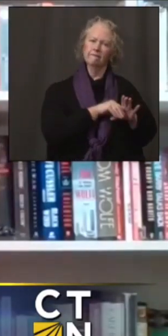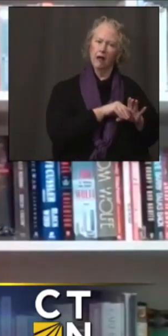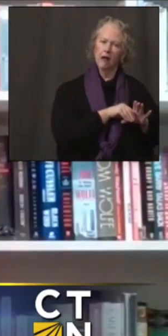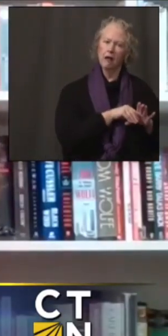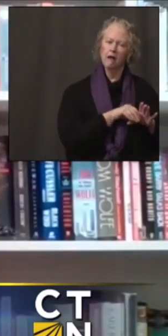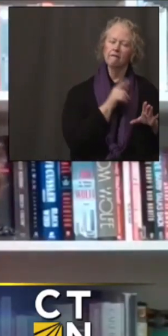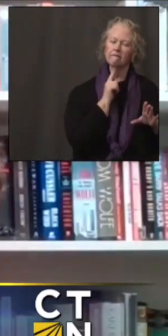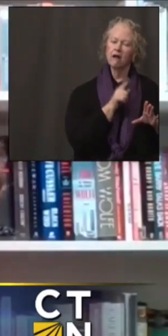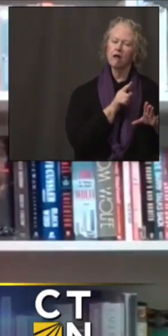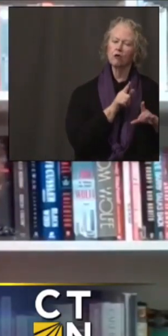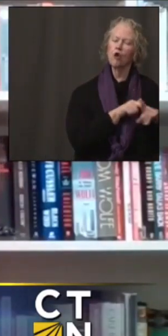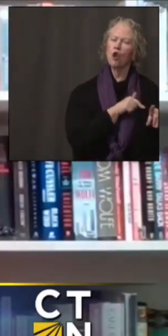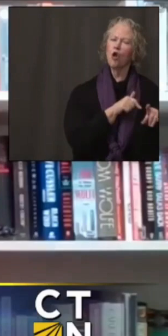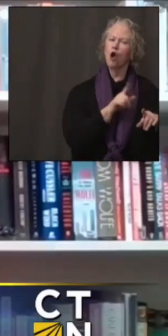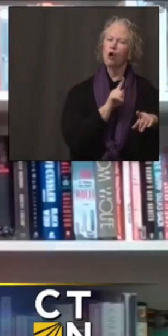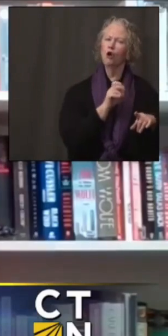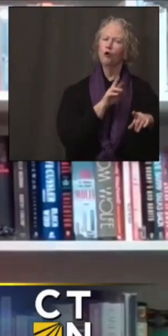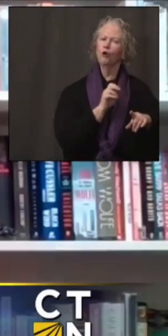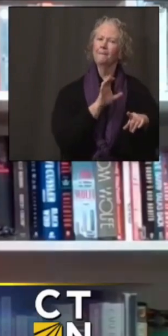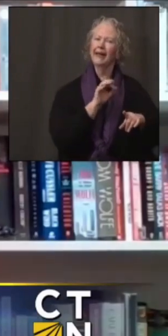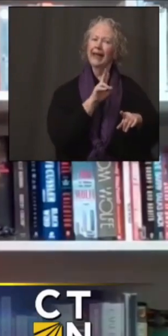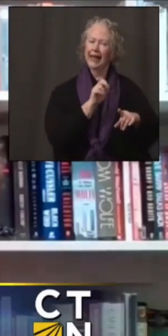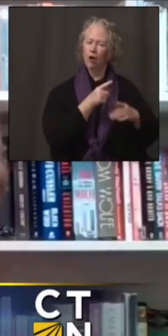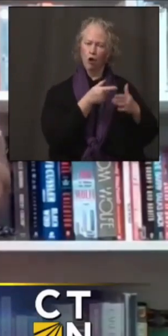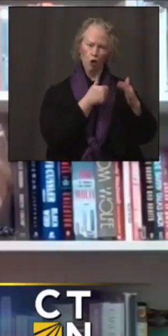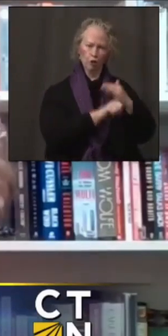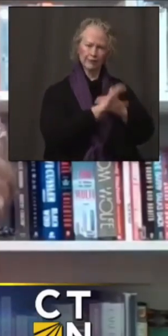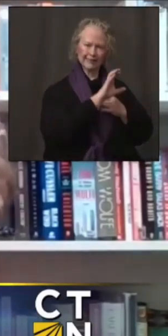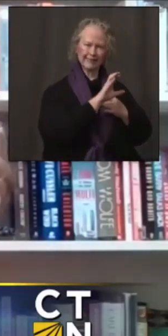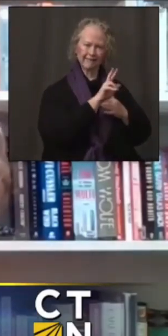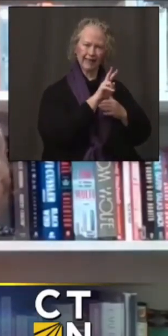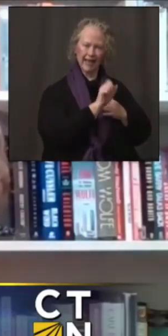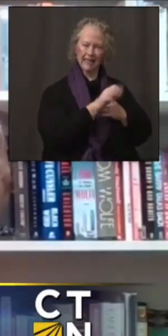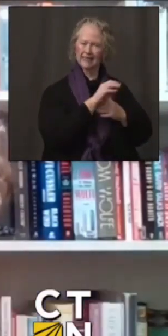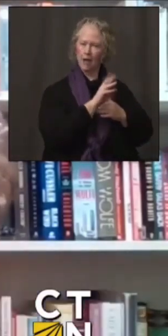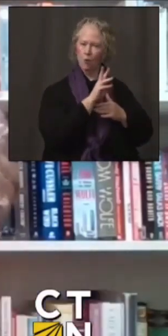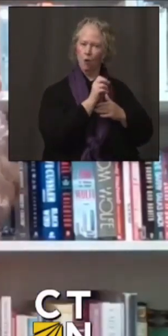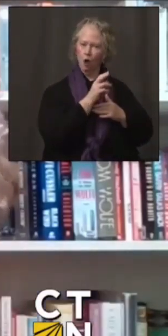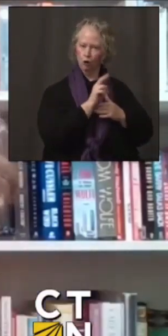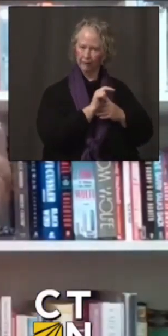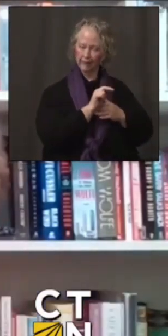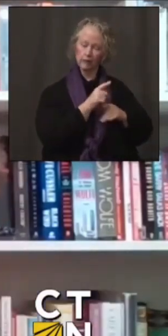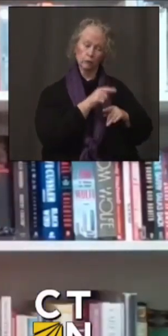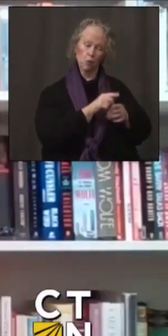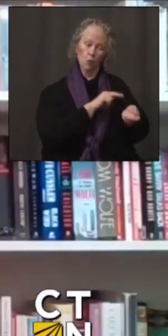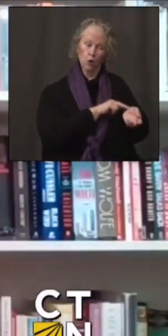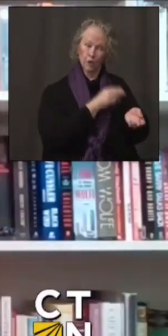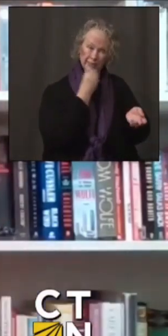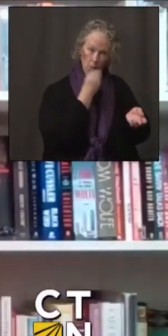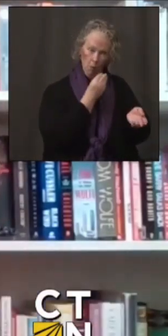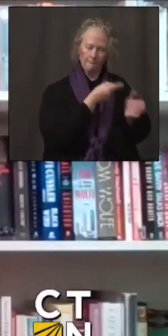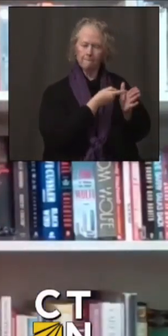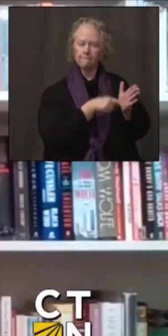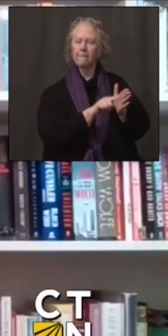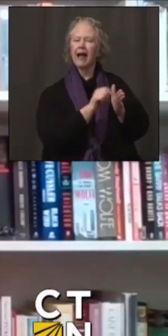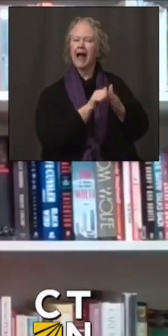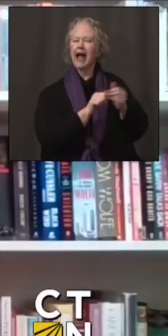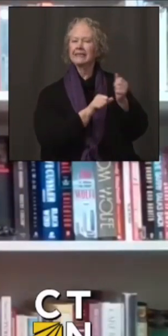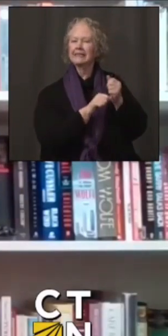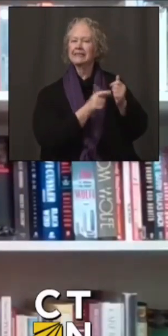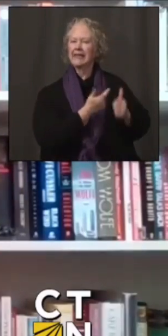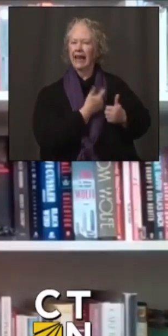that CVS and Walgreens are helping us with. So we've already started to switch from nursing homes into assisted living facilities.